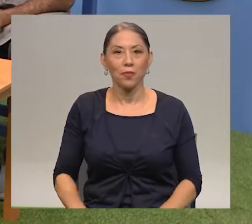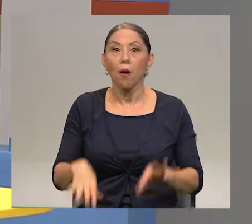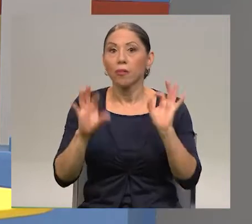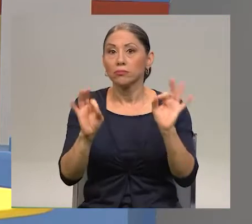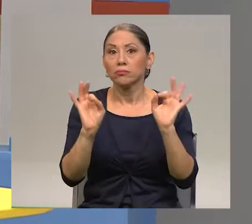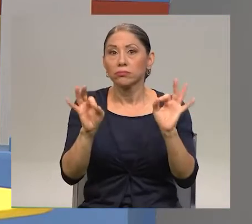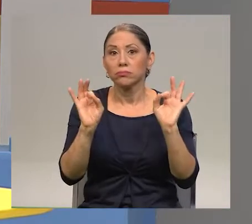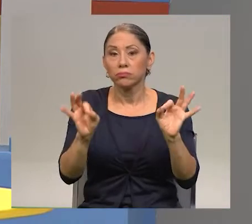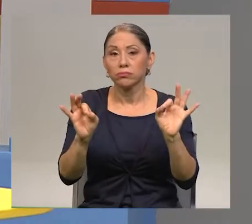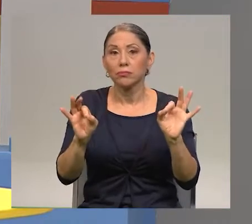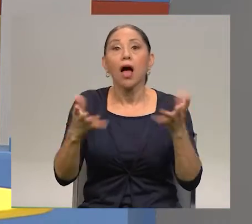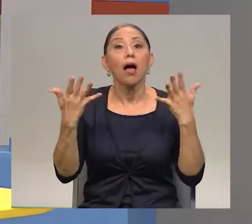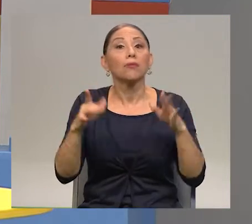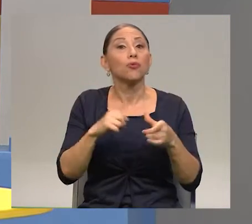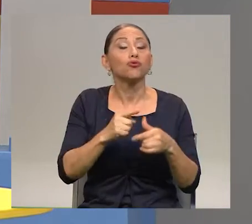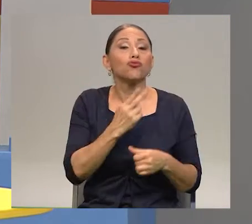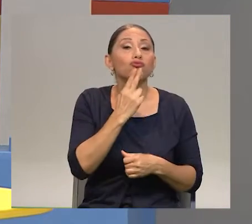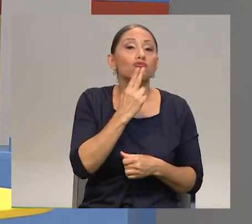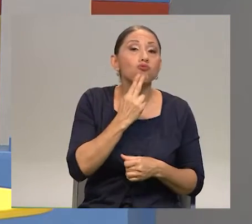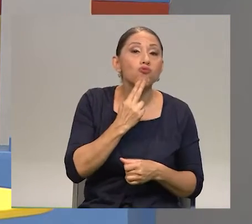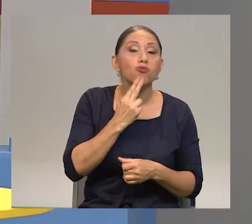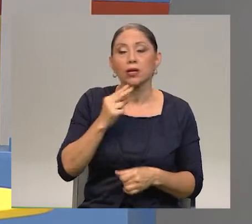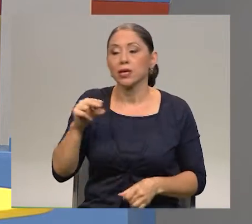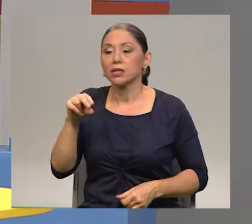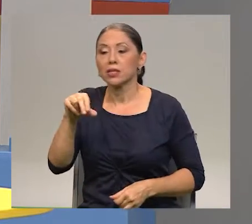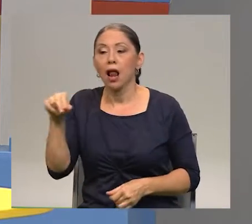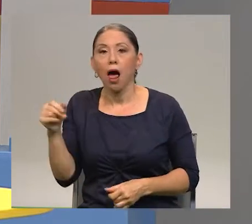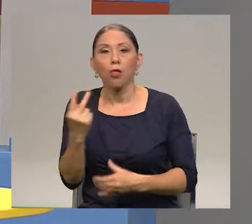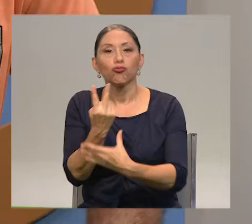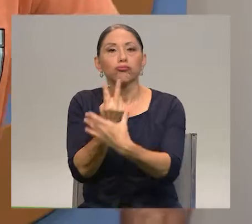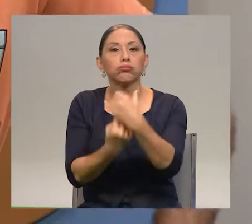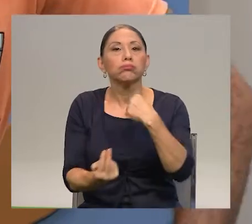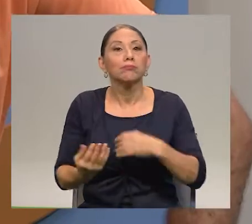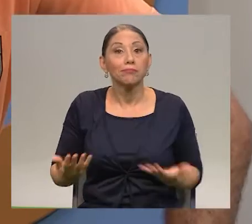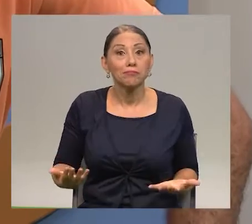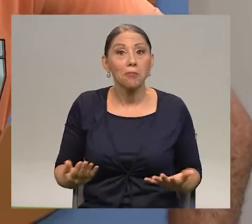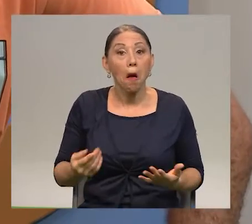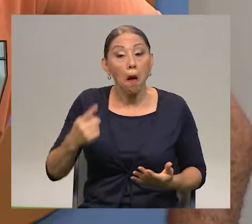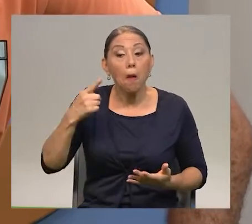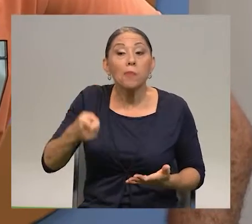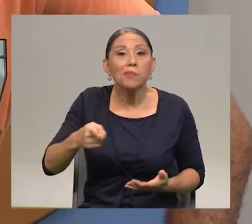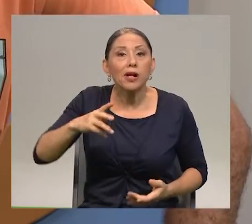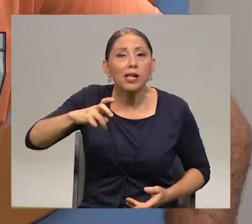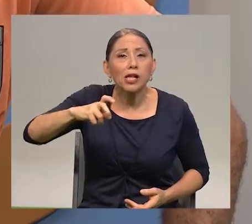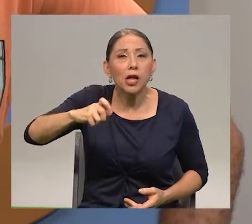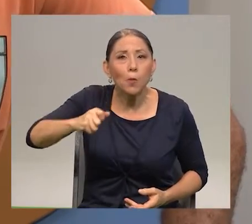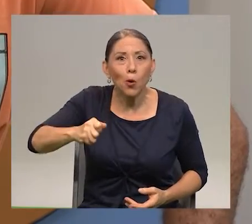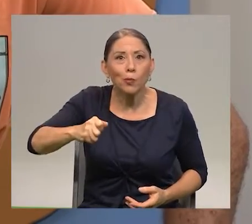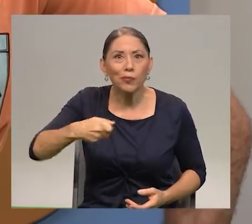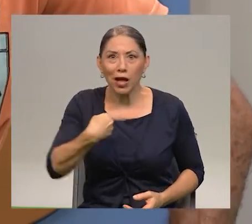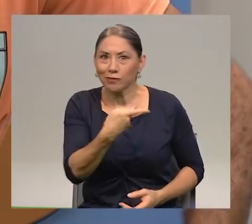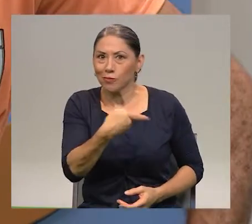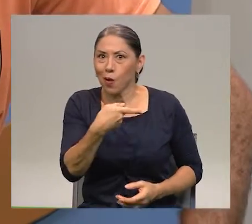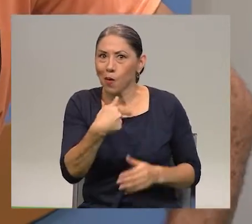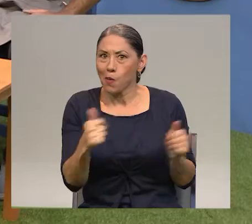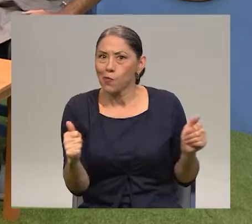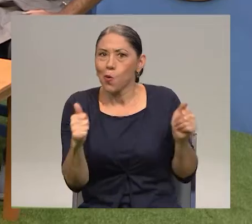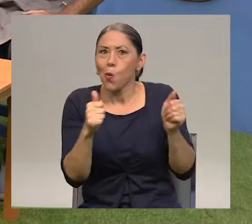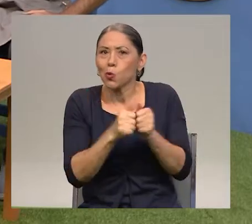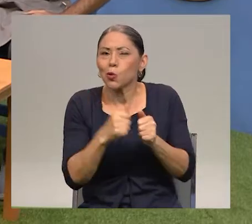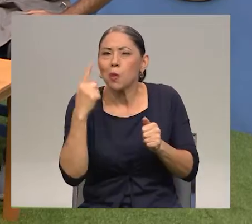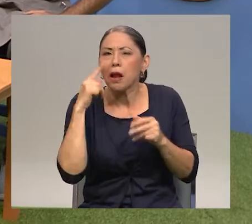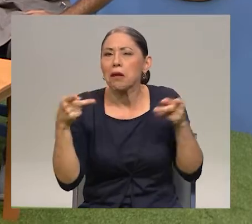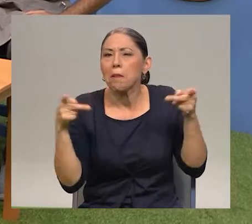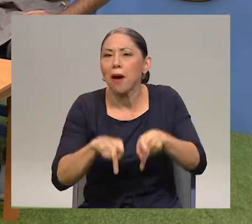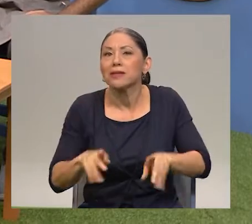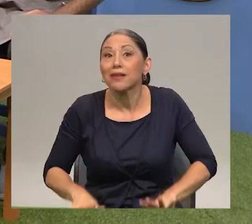we have sweet and salt. What about lemon? Uh-oh. Let's try it together. Let's see what's going to happen. Okay.